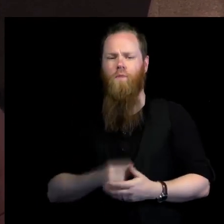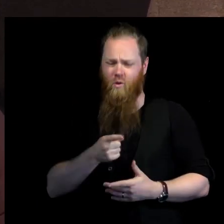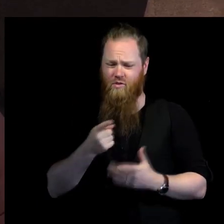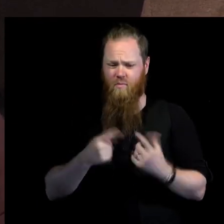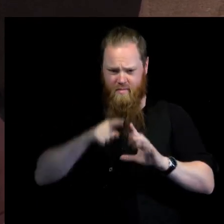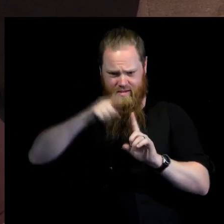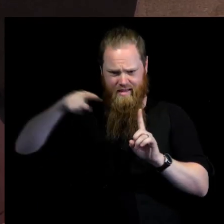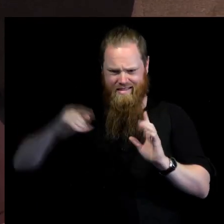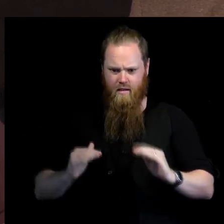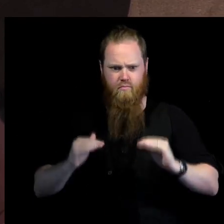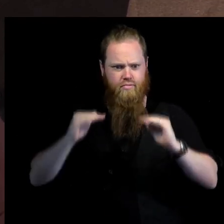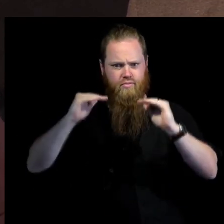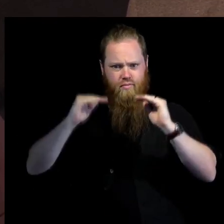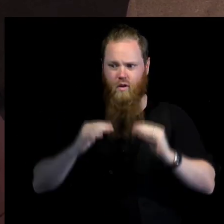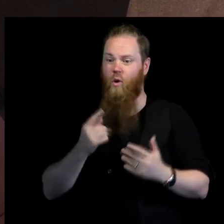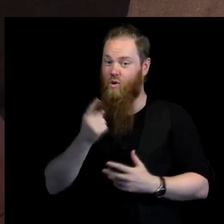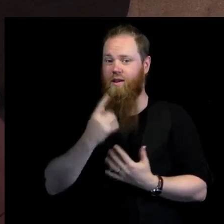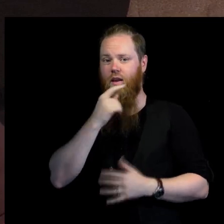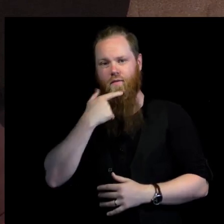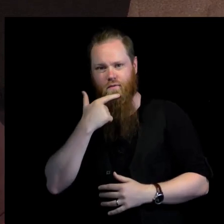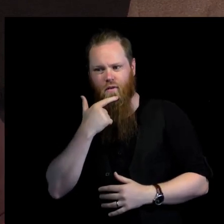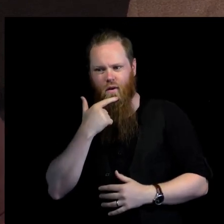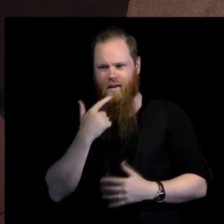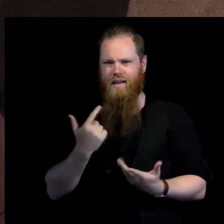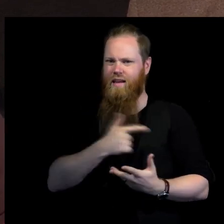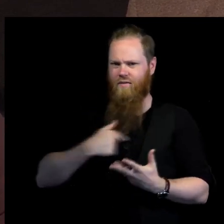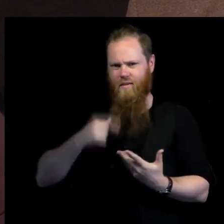because we are, of course, aiming for zero hunger by 2030.